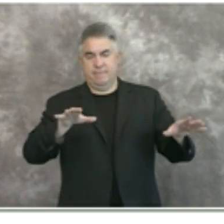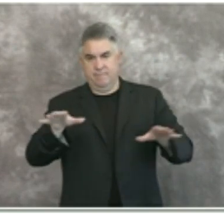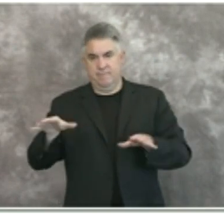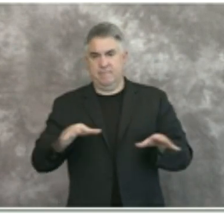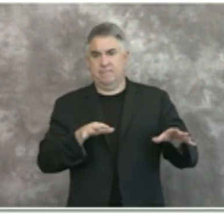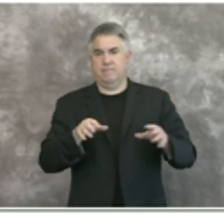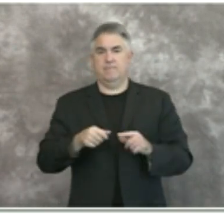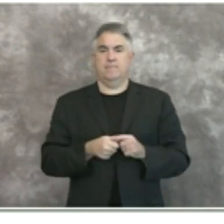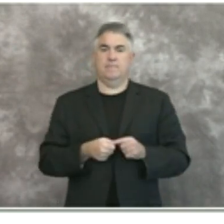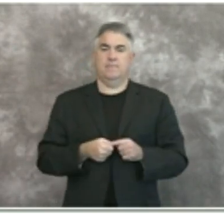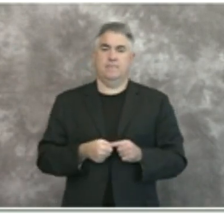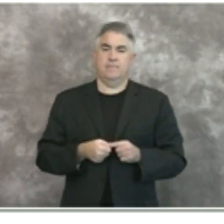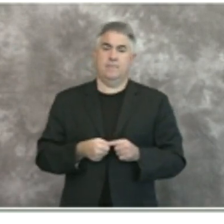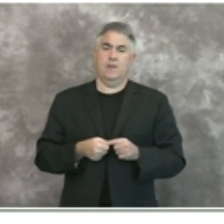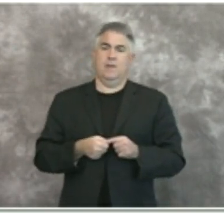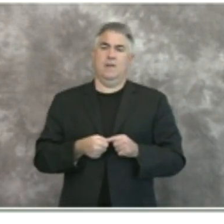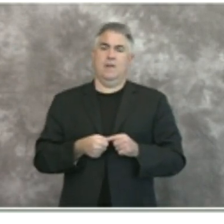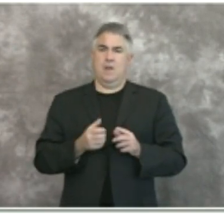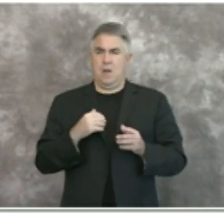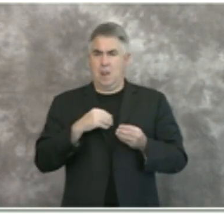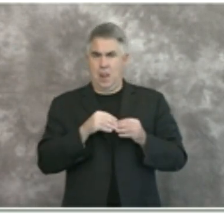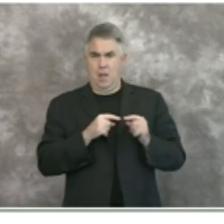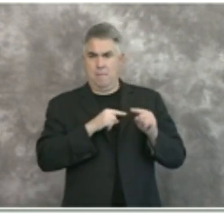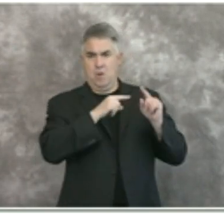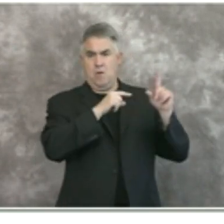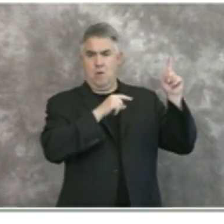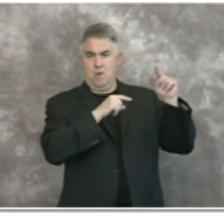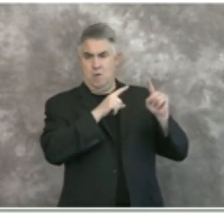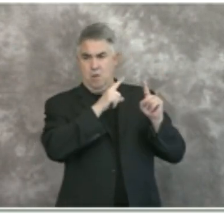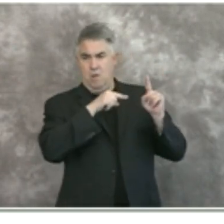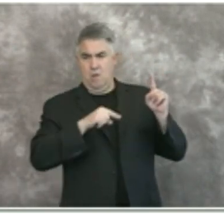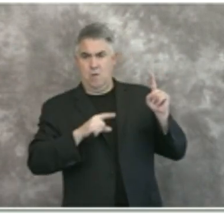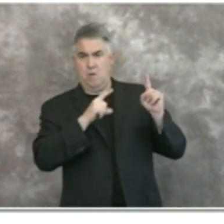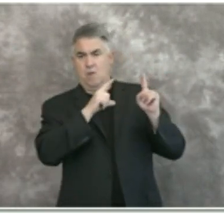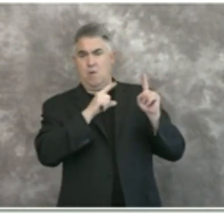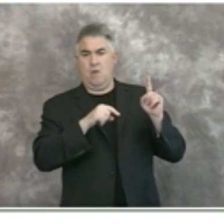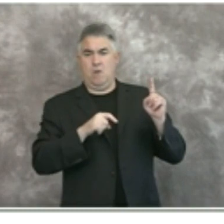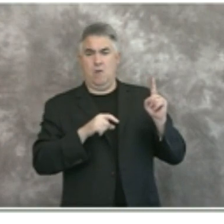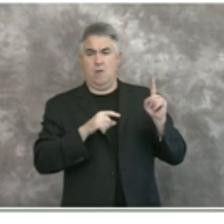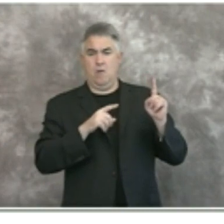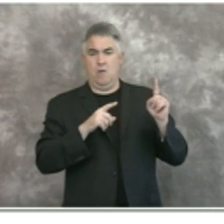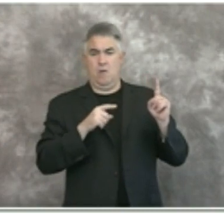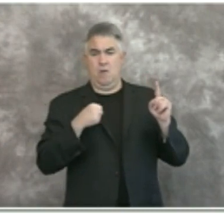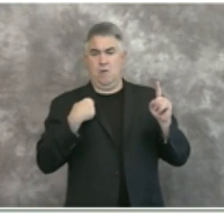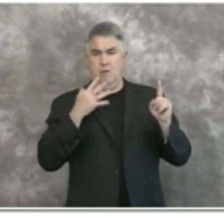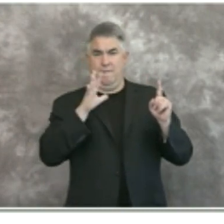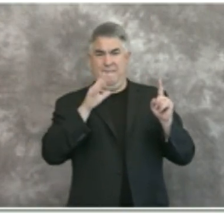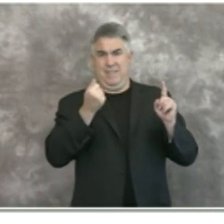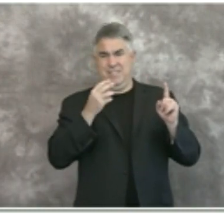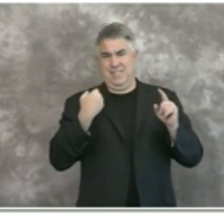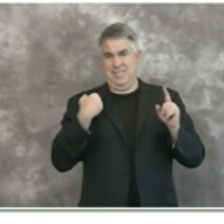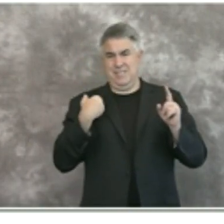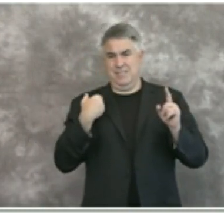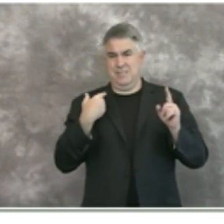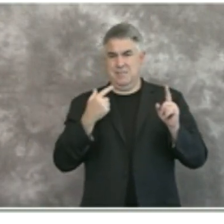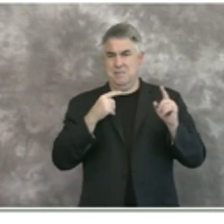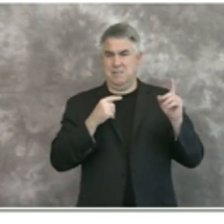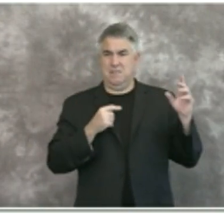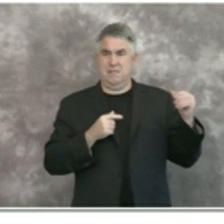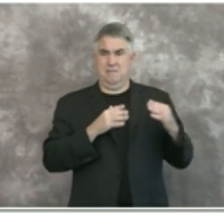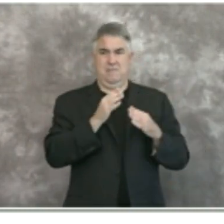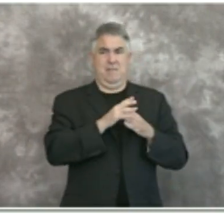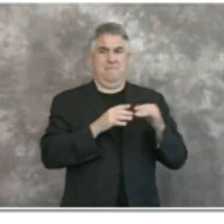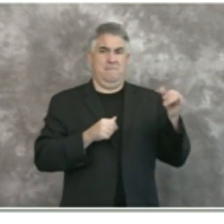in the since may 16th the highest number um was